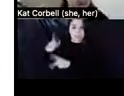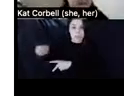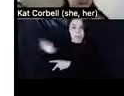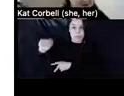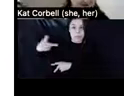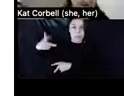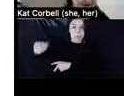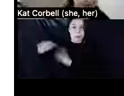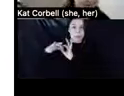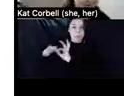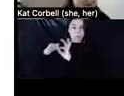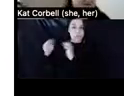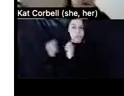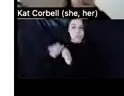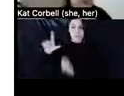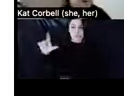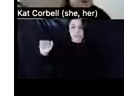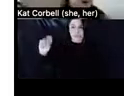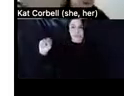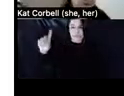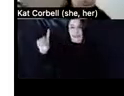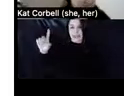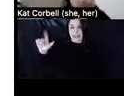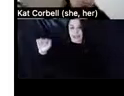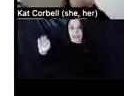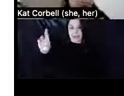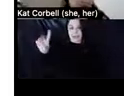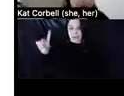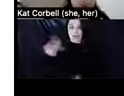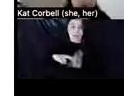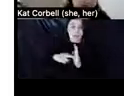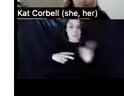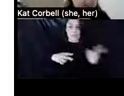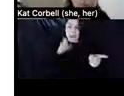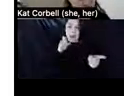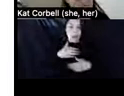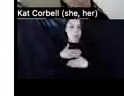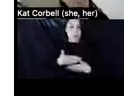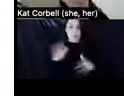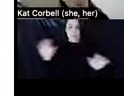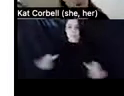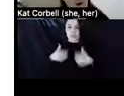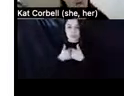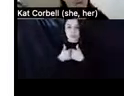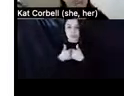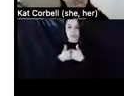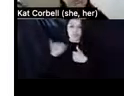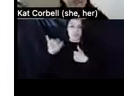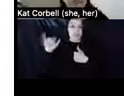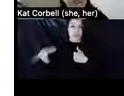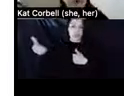relationship with the landlords. So they weren't willing to challenge it. They didn't want to mess with the legal system. Um,